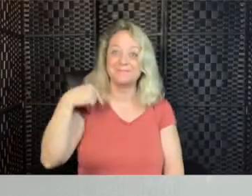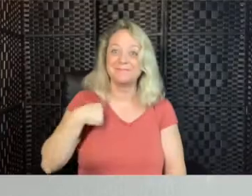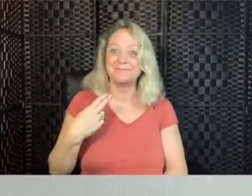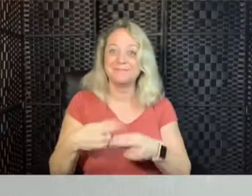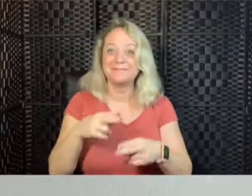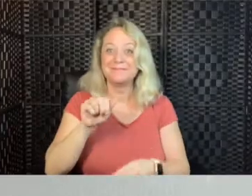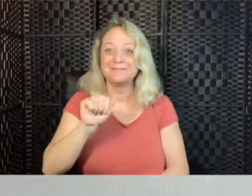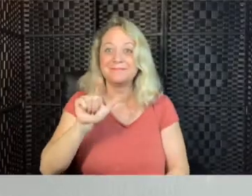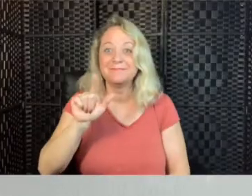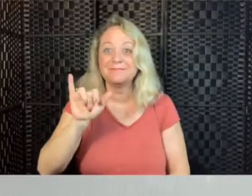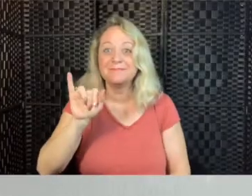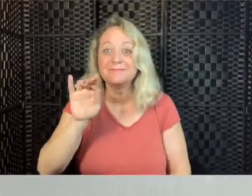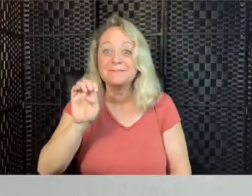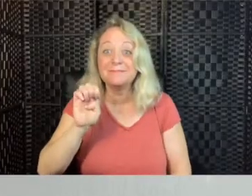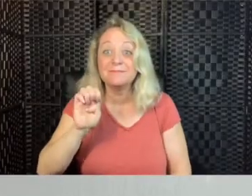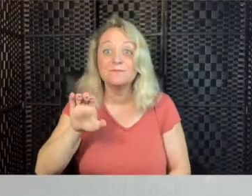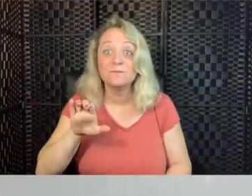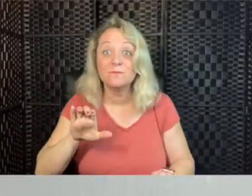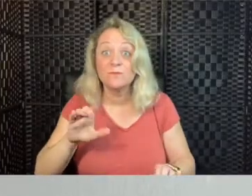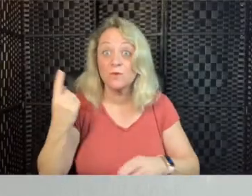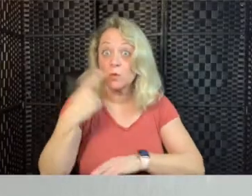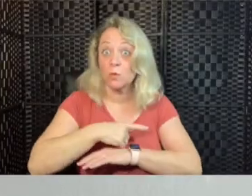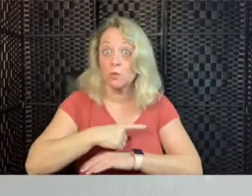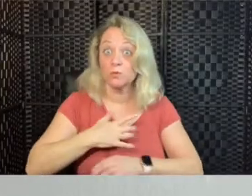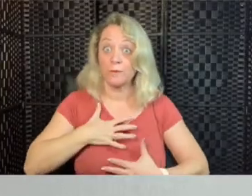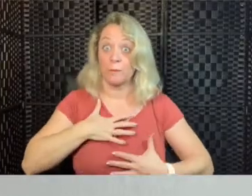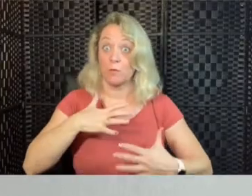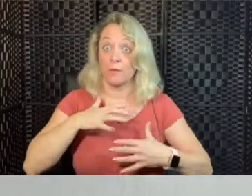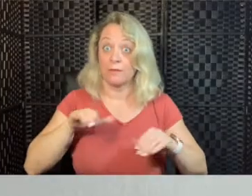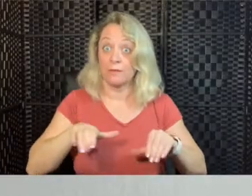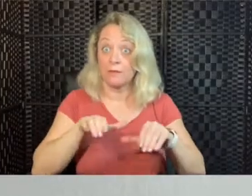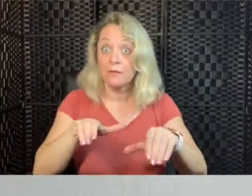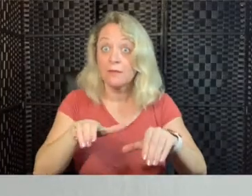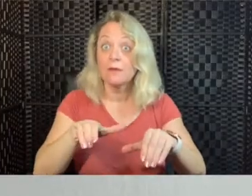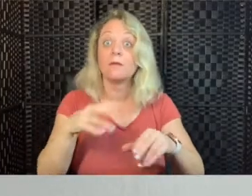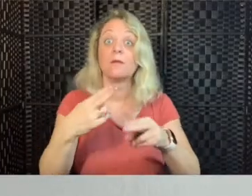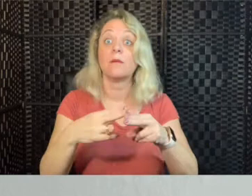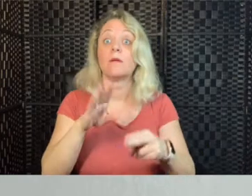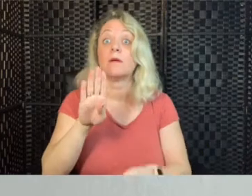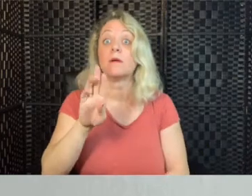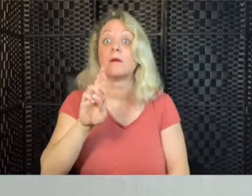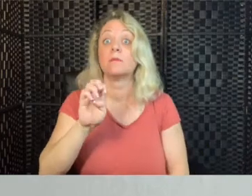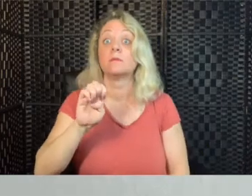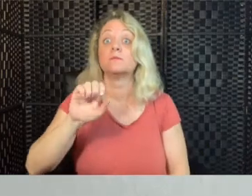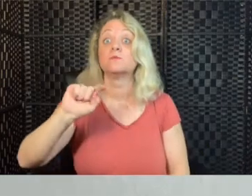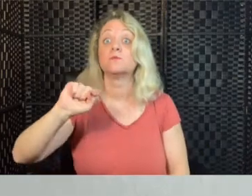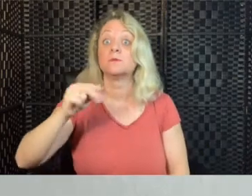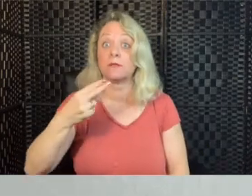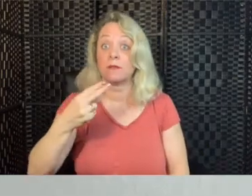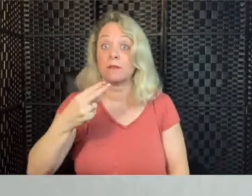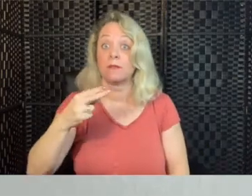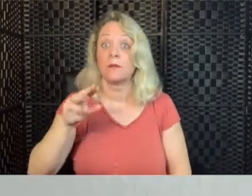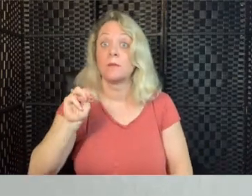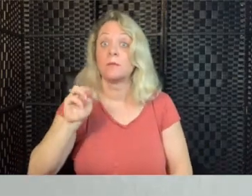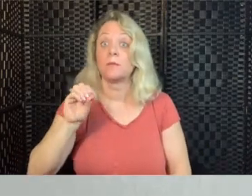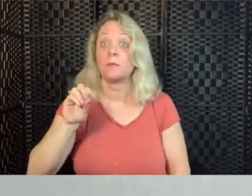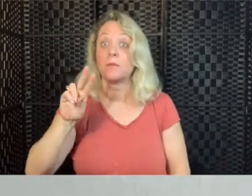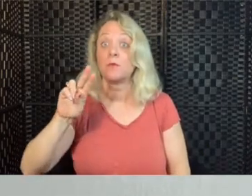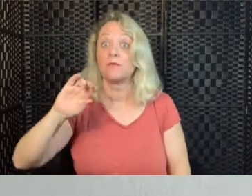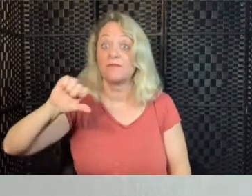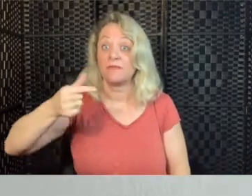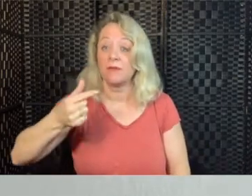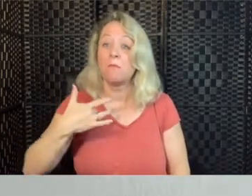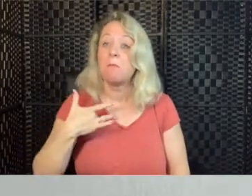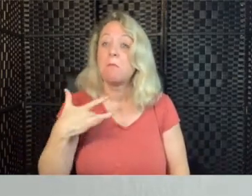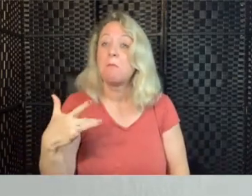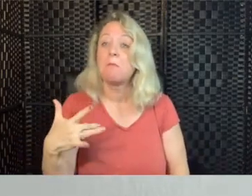Hi, this is Alice. Today's breath practice is called breath moving. It is a practice that's done along